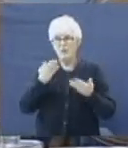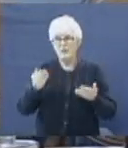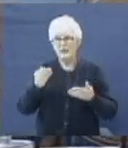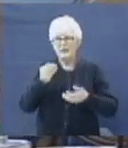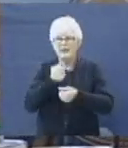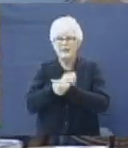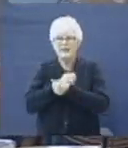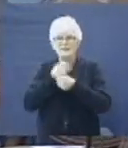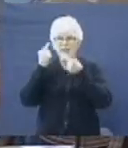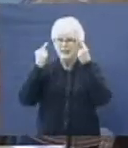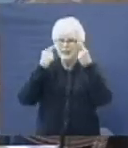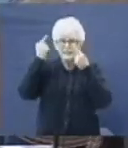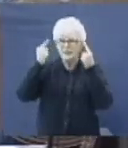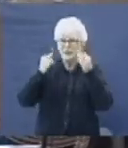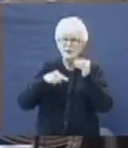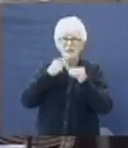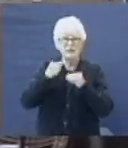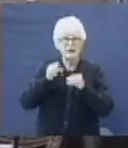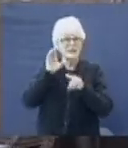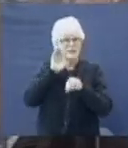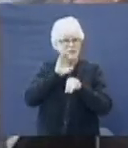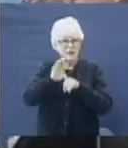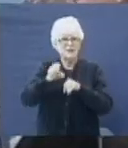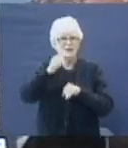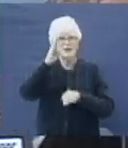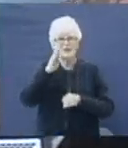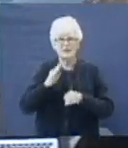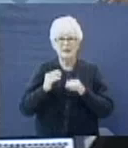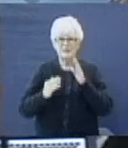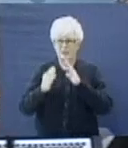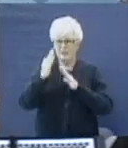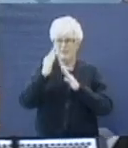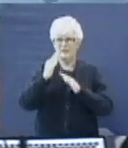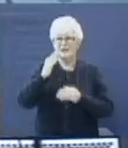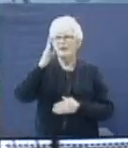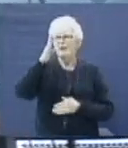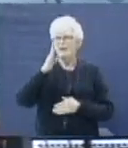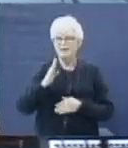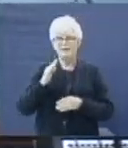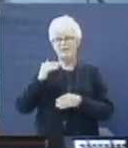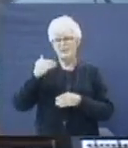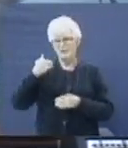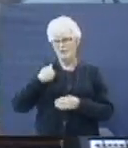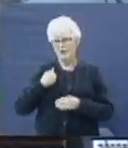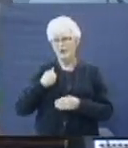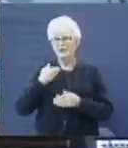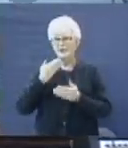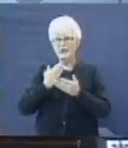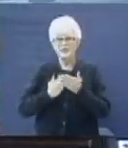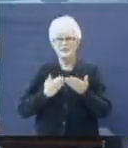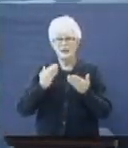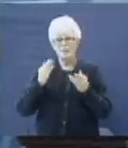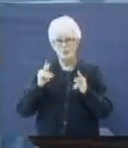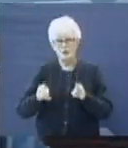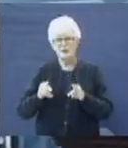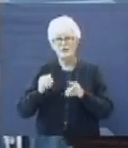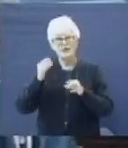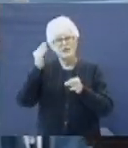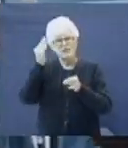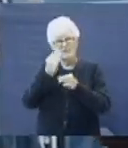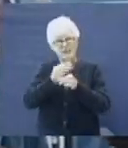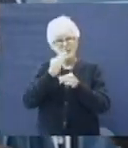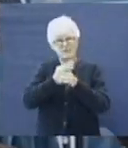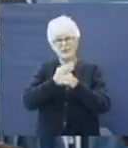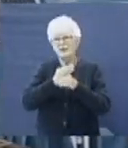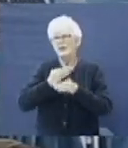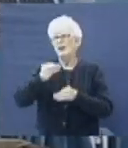That's the ones that he's concerned about. He's going to curse God to his face. God just thought that he had somebody that would be faithful through